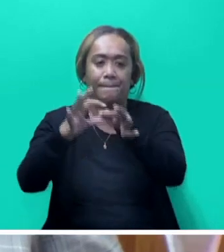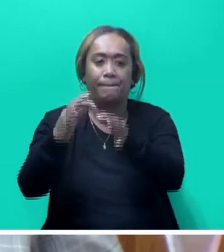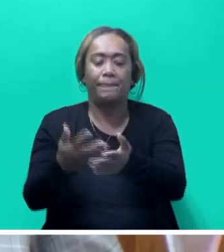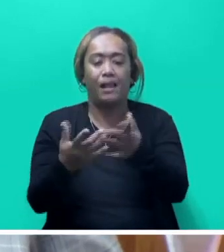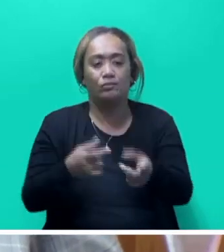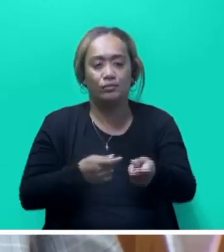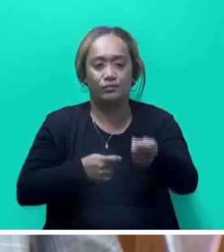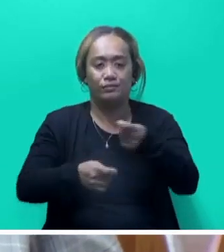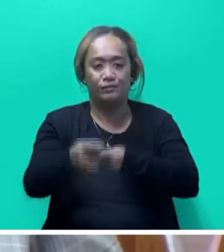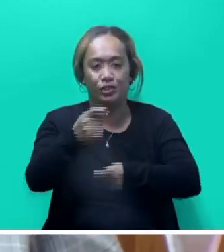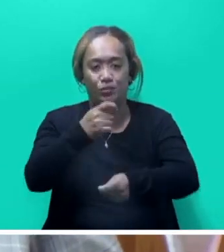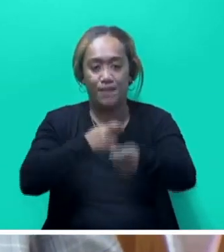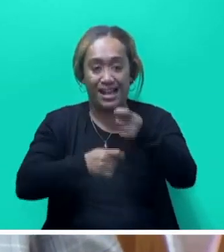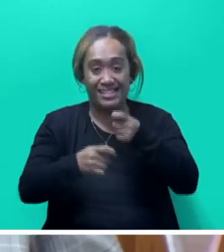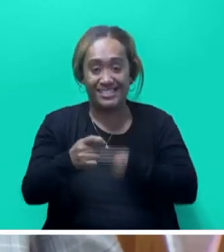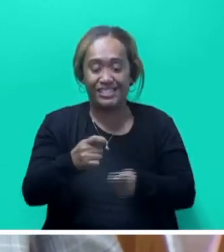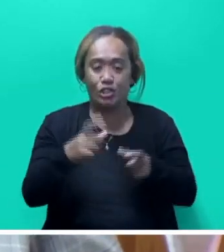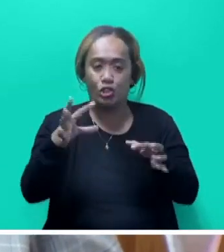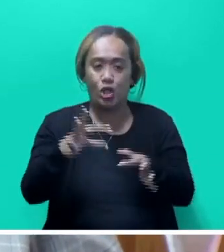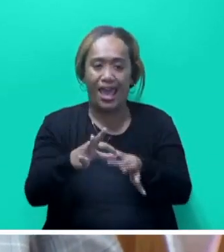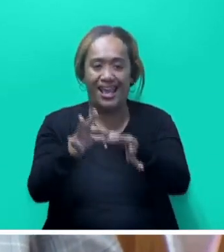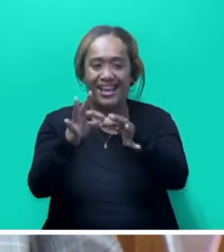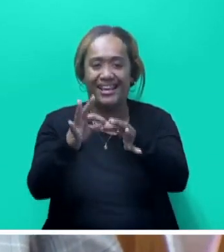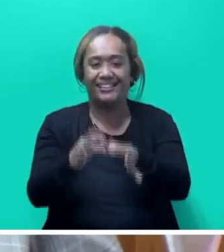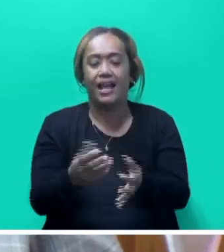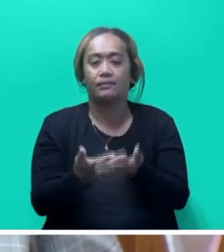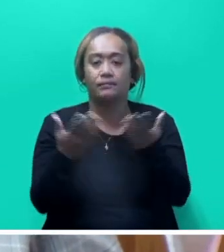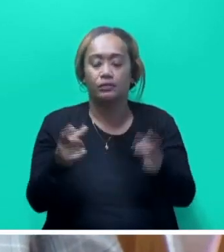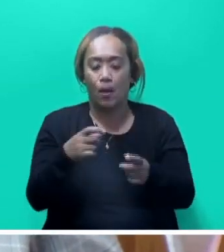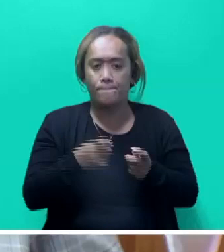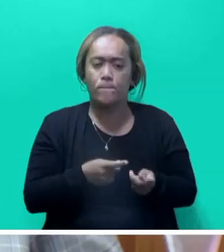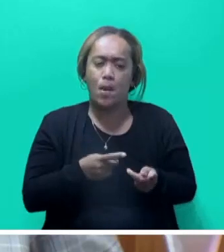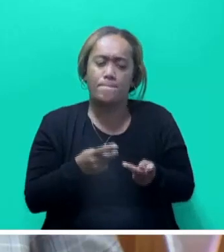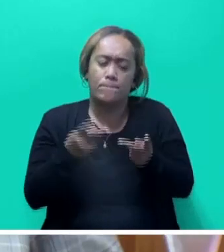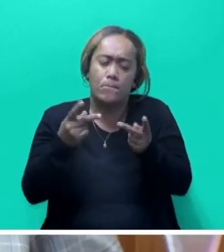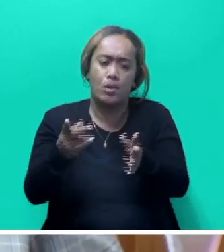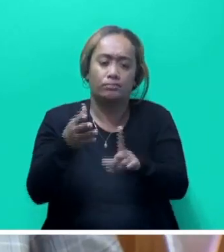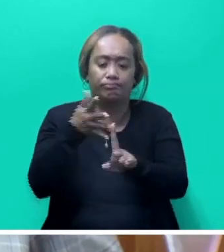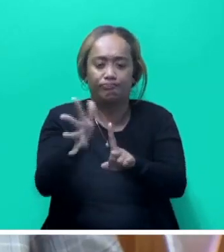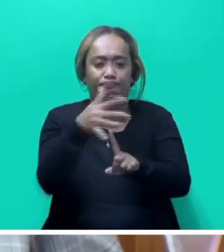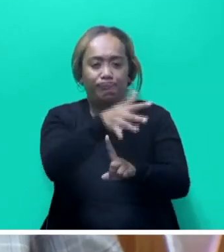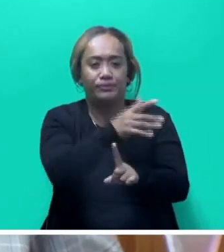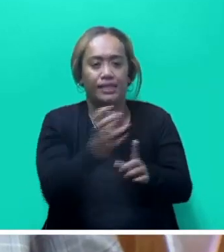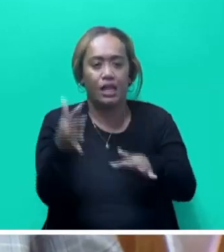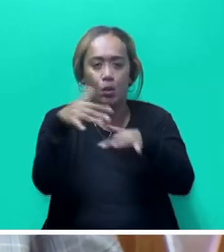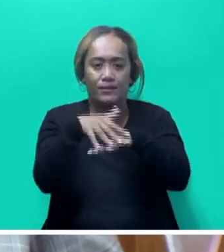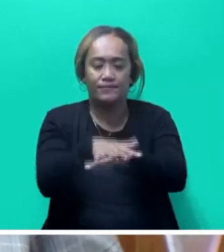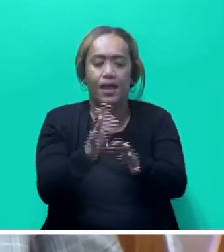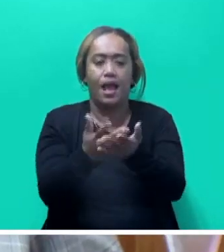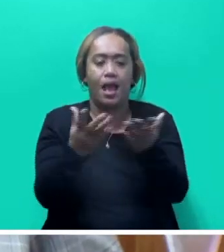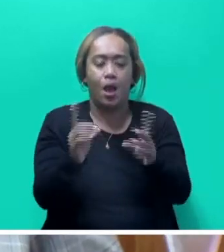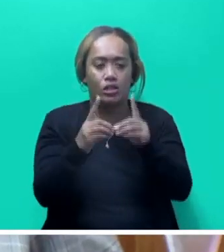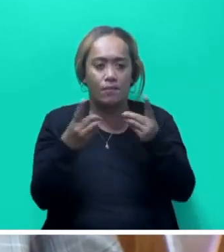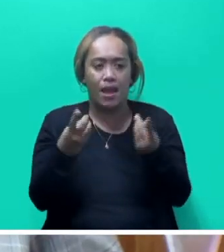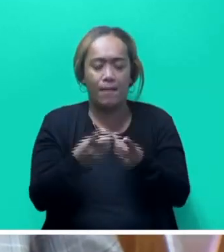that tourists actually want. To promote diversification and inclusivity, the Department of Tourism